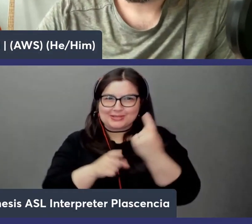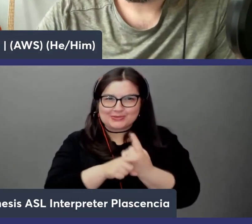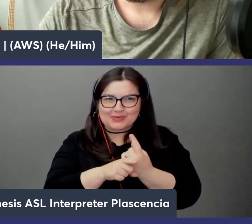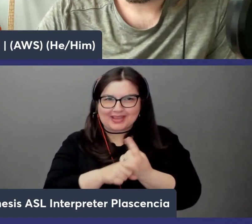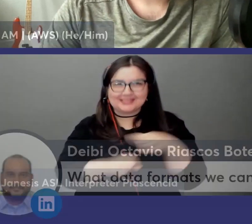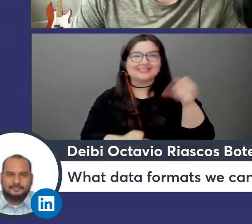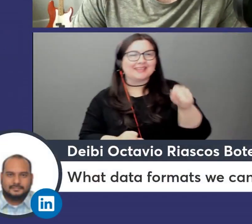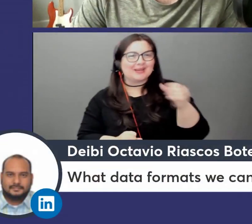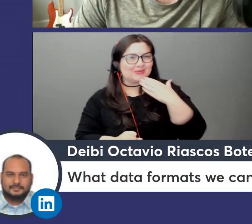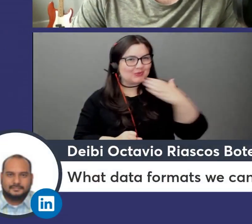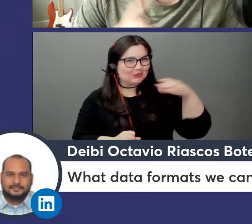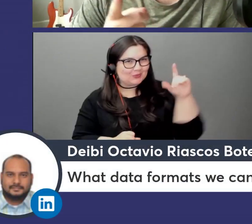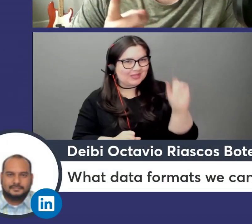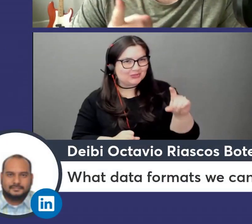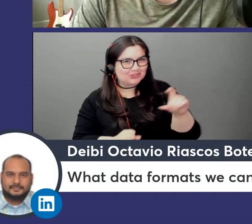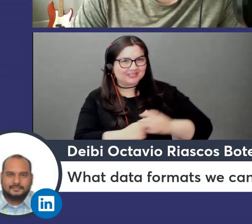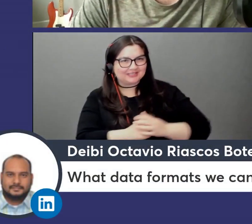good question